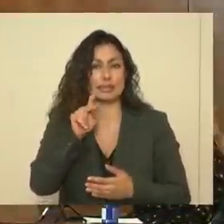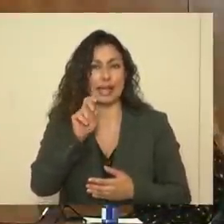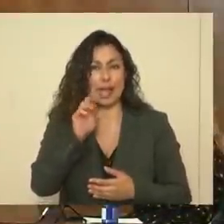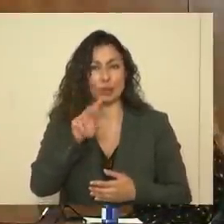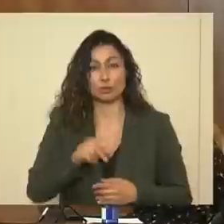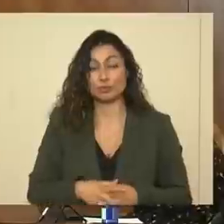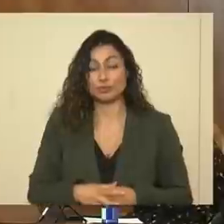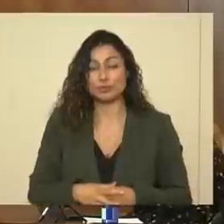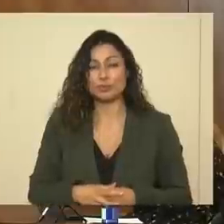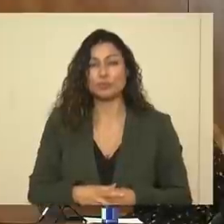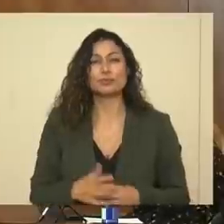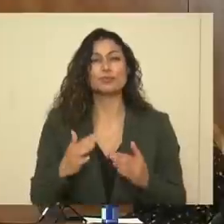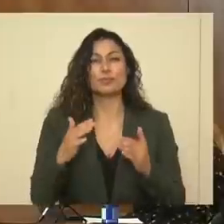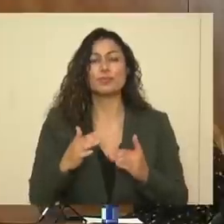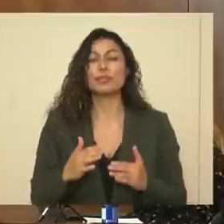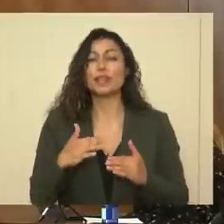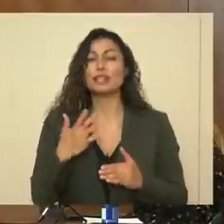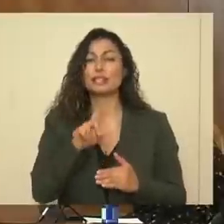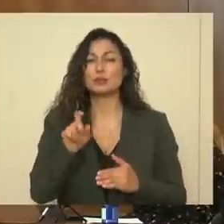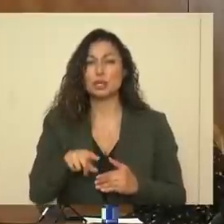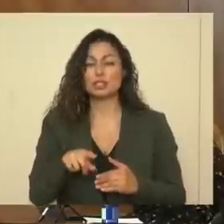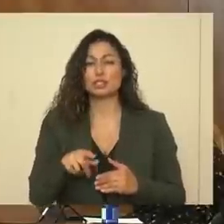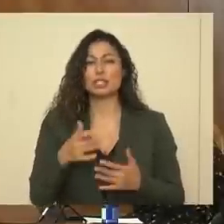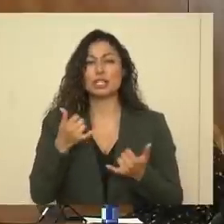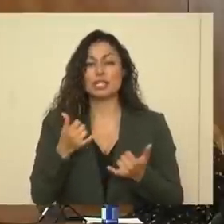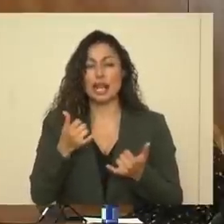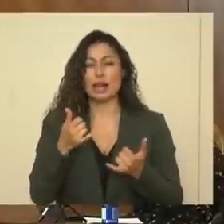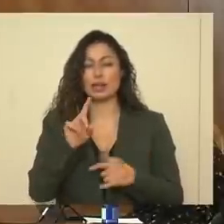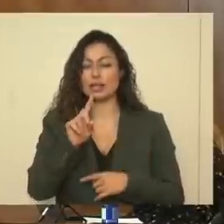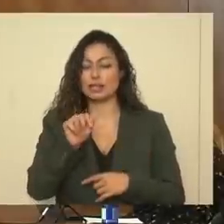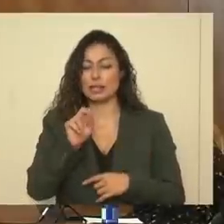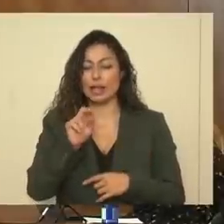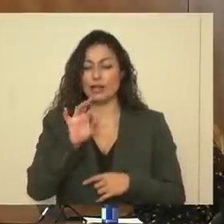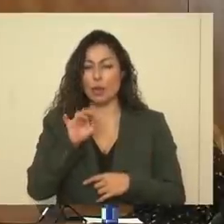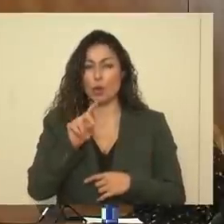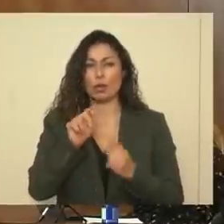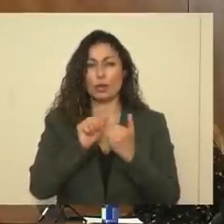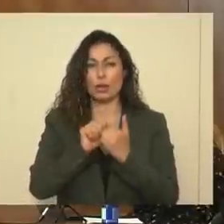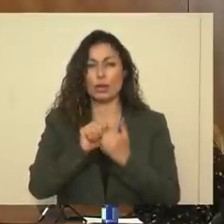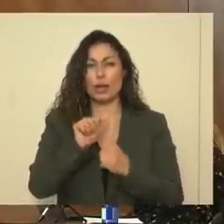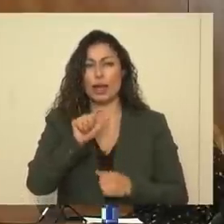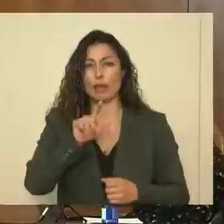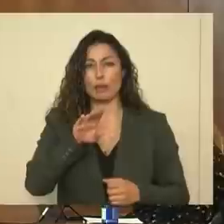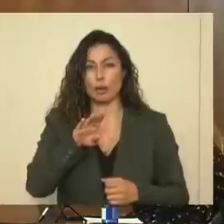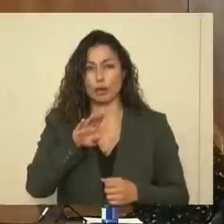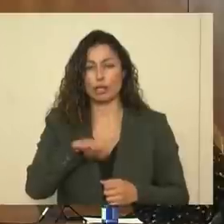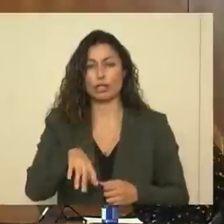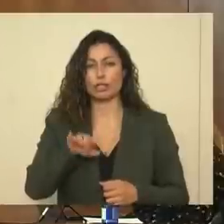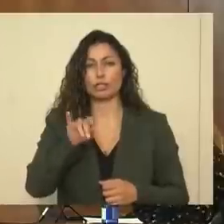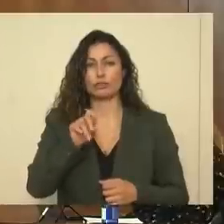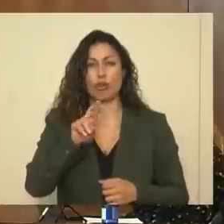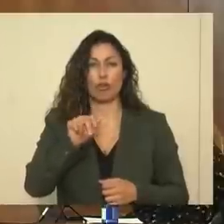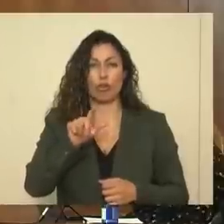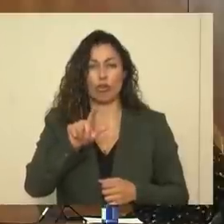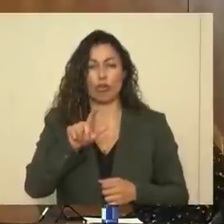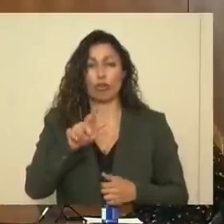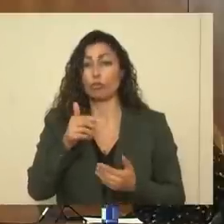Next question. Thank you, Governor. Next, I will go to Dan Boyd with the Albuquerque Journal. Dan, you're unmuted. Go right ahead.